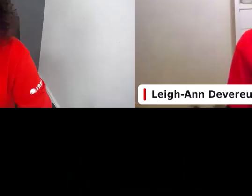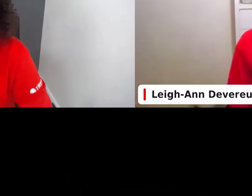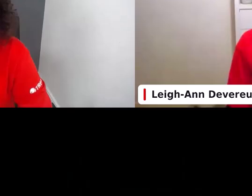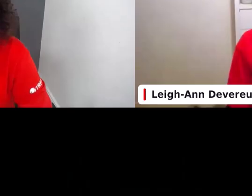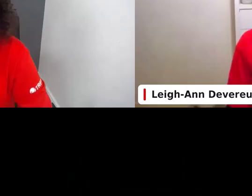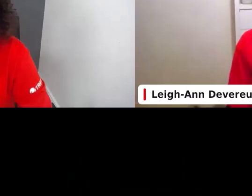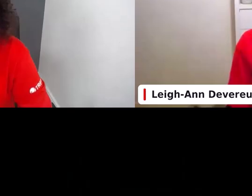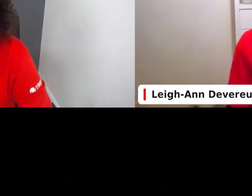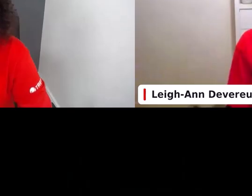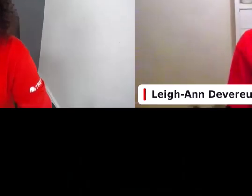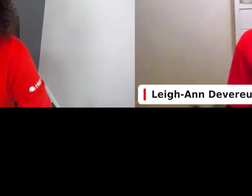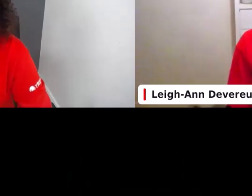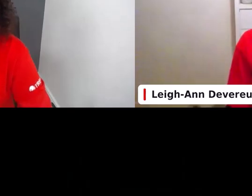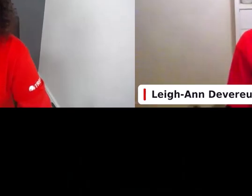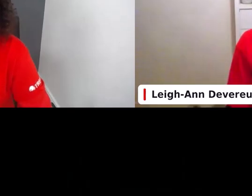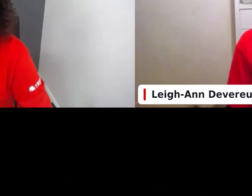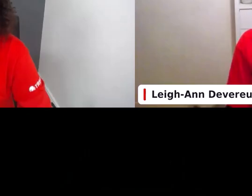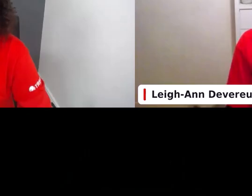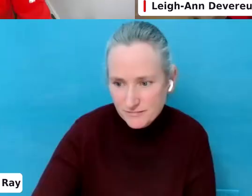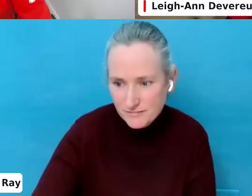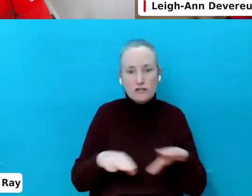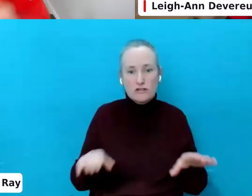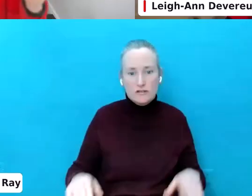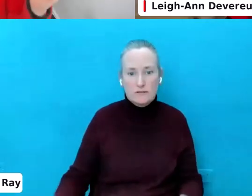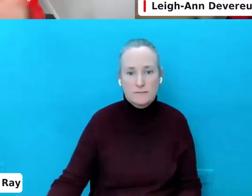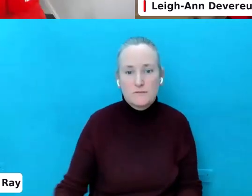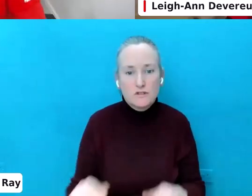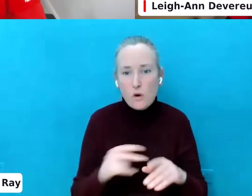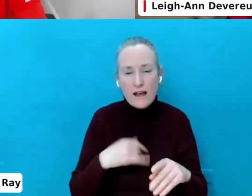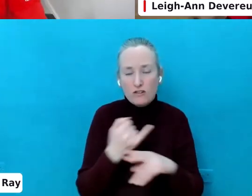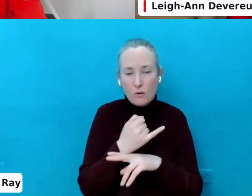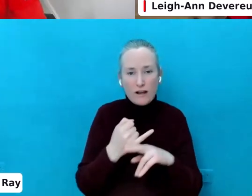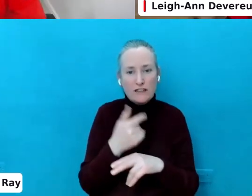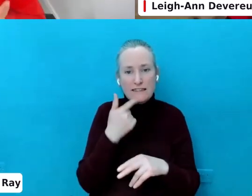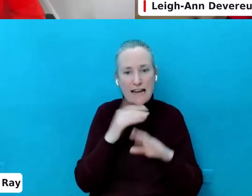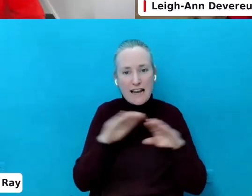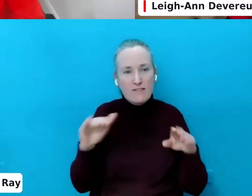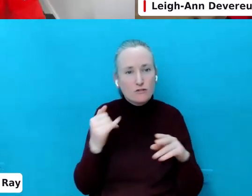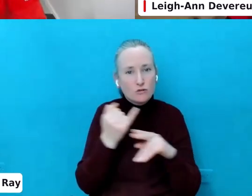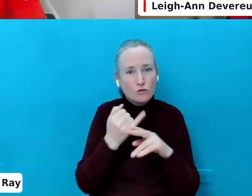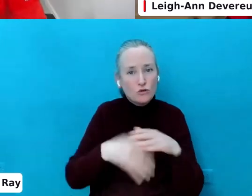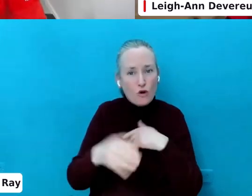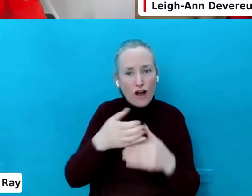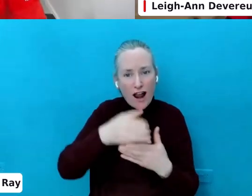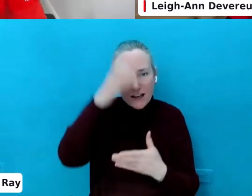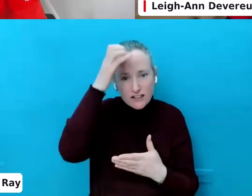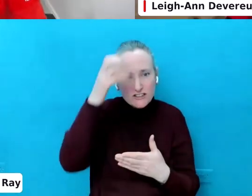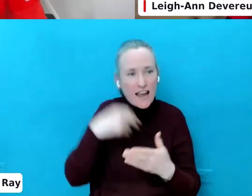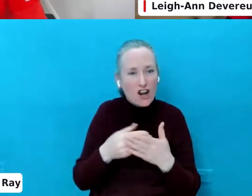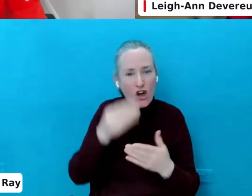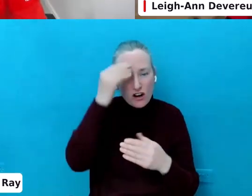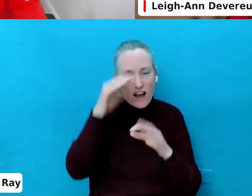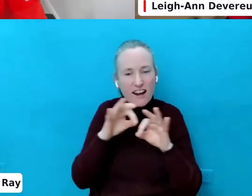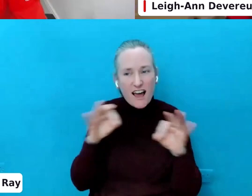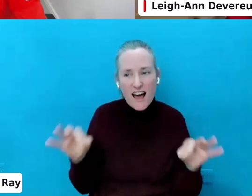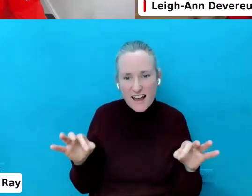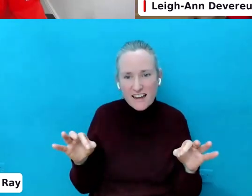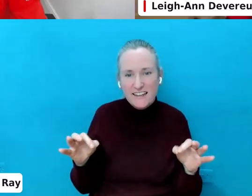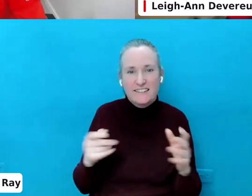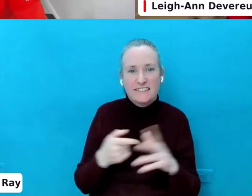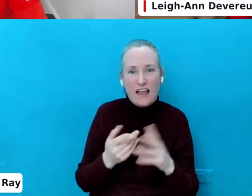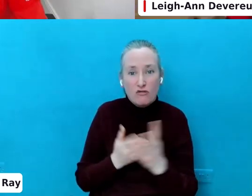college. They can do this all online. They can do taster courses during Easter. They can do taster courses